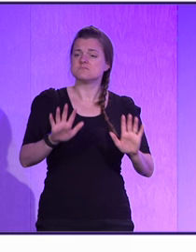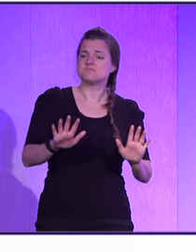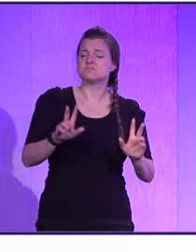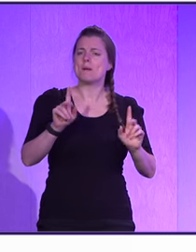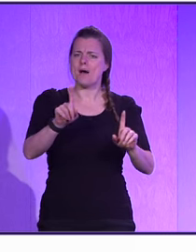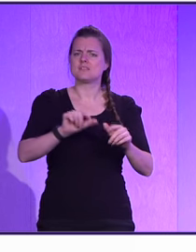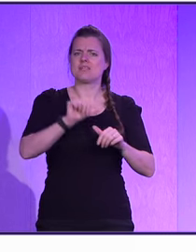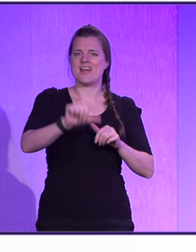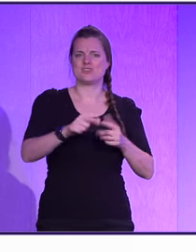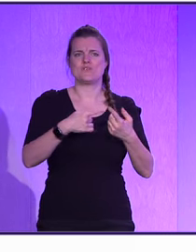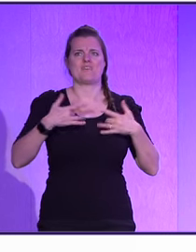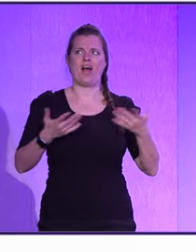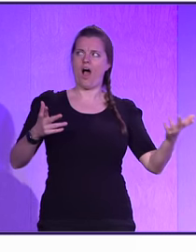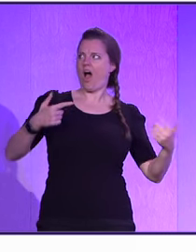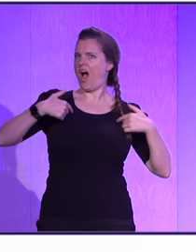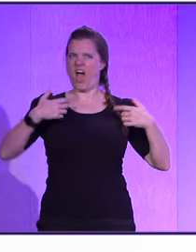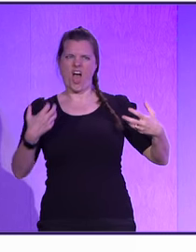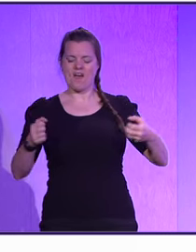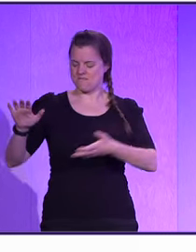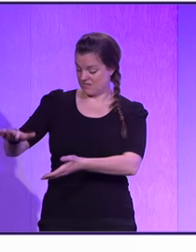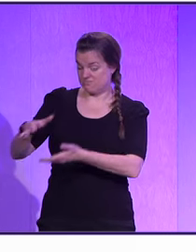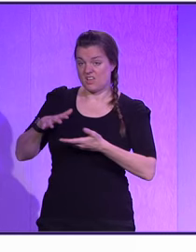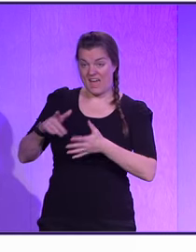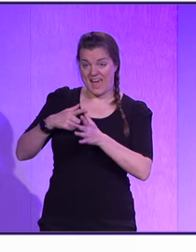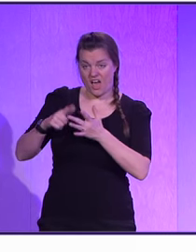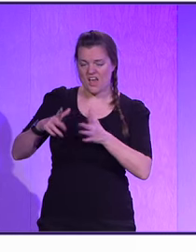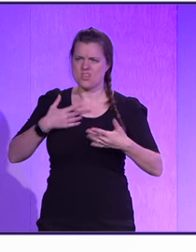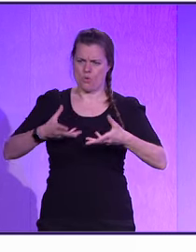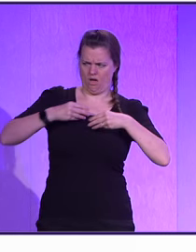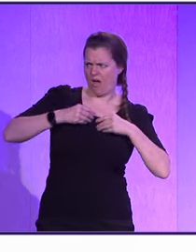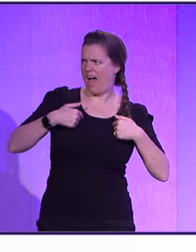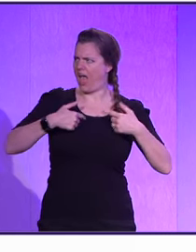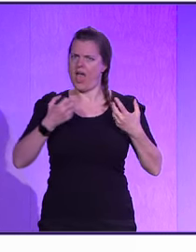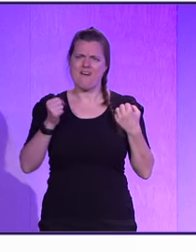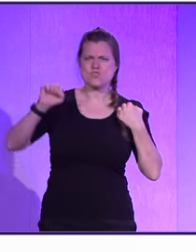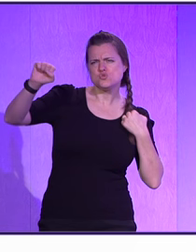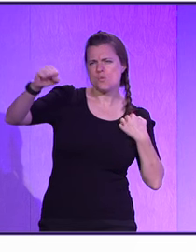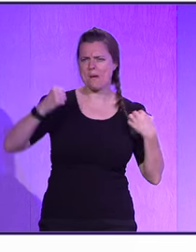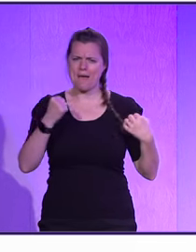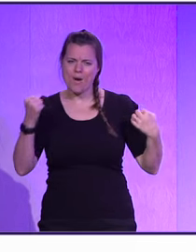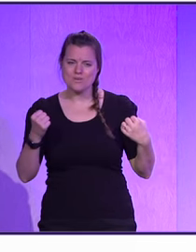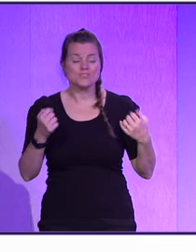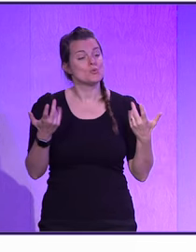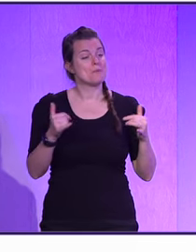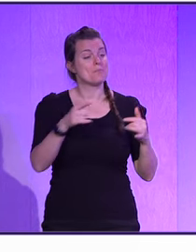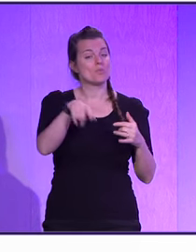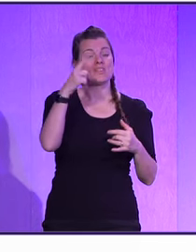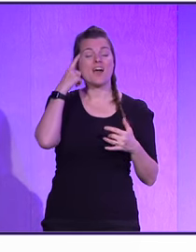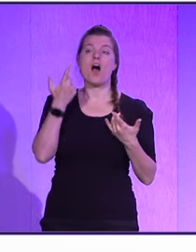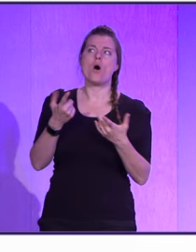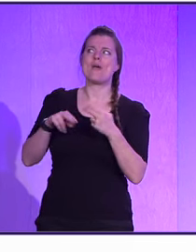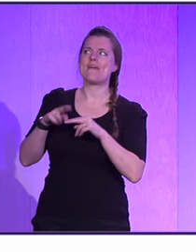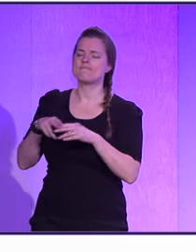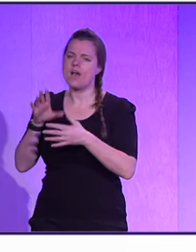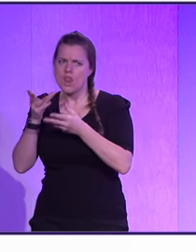on to all of a sudden, like, I have superpowers. And that's how I feel about this today, right? If I get more acquainted with the tools, I can get